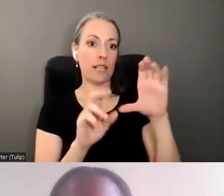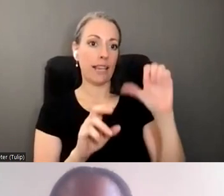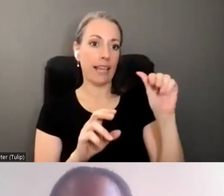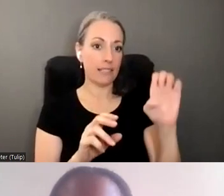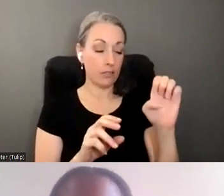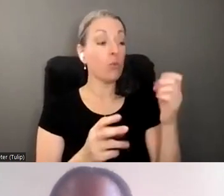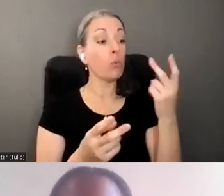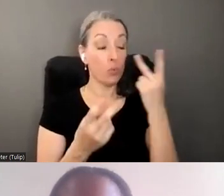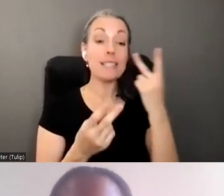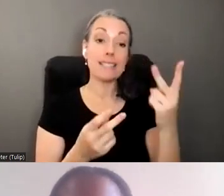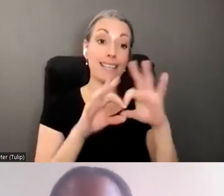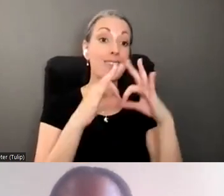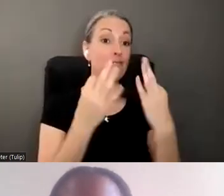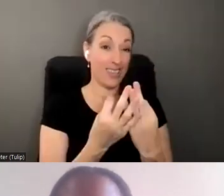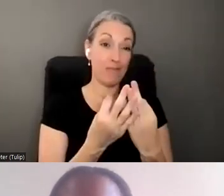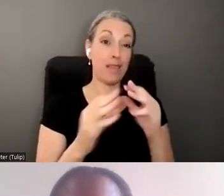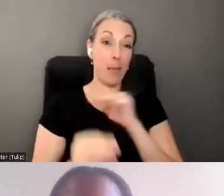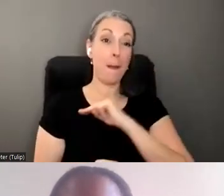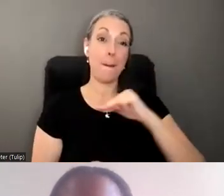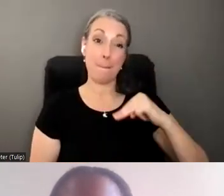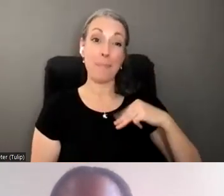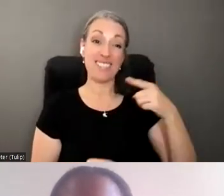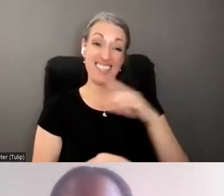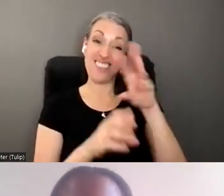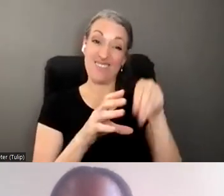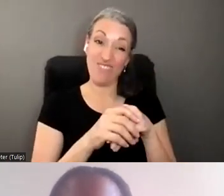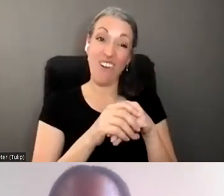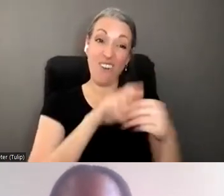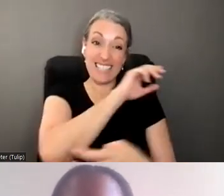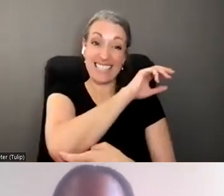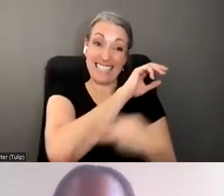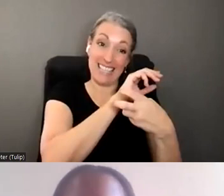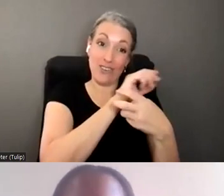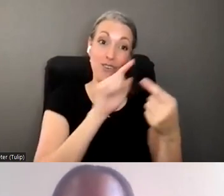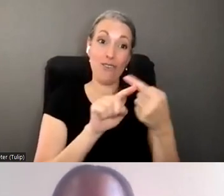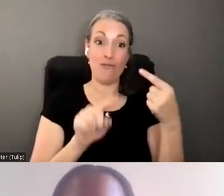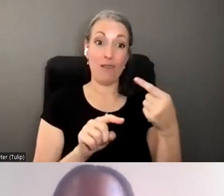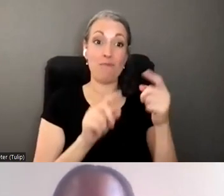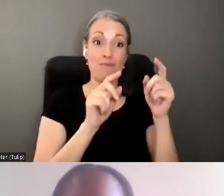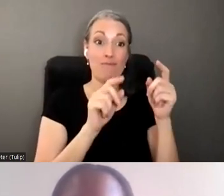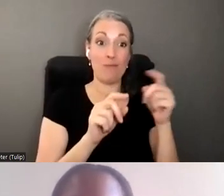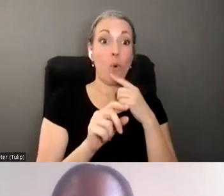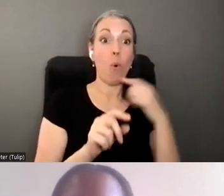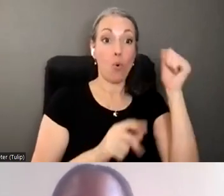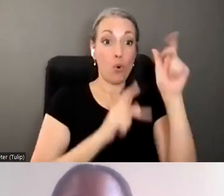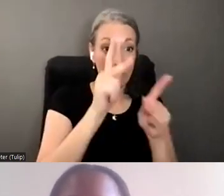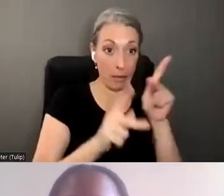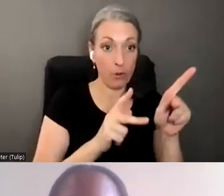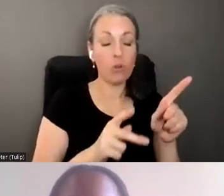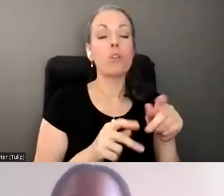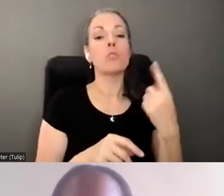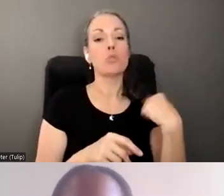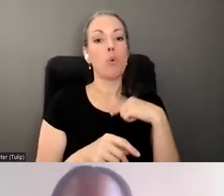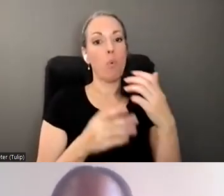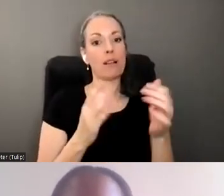family members are the ones that are the perpetrators, and we would definitely want to bring in a